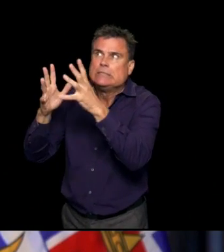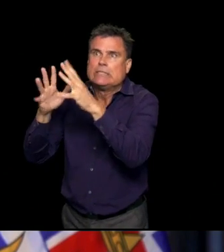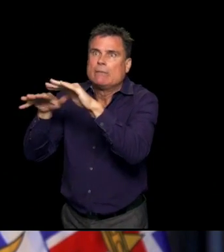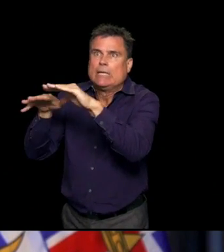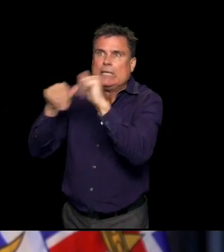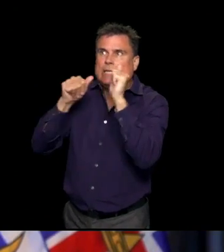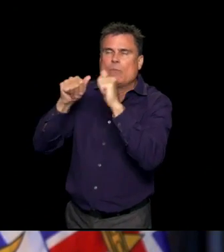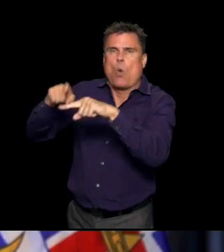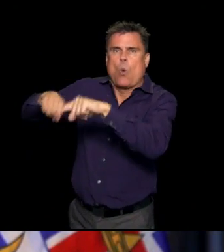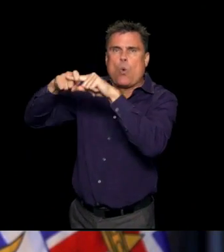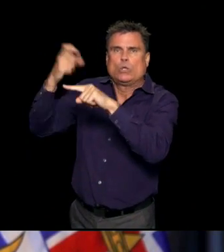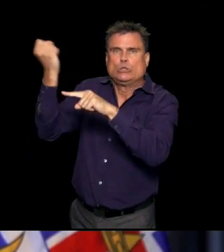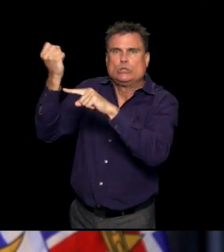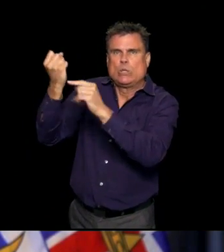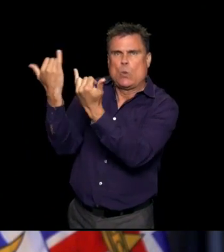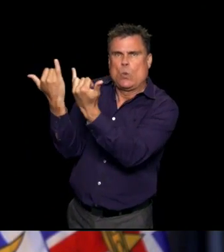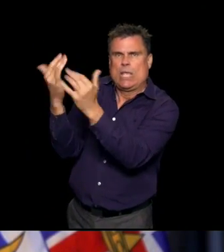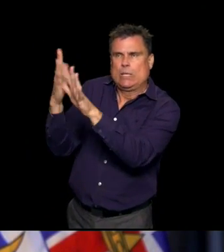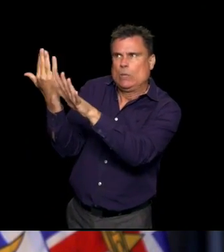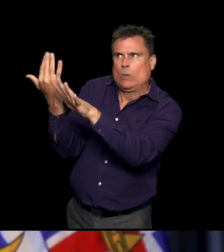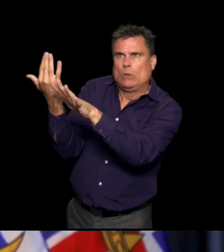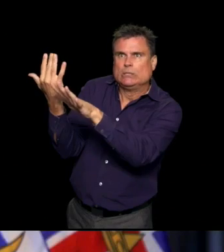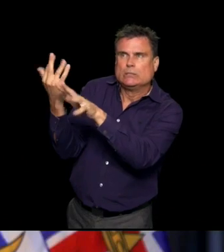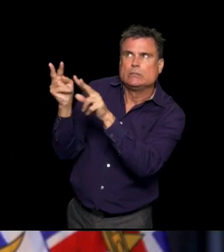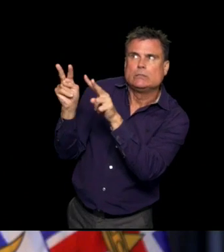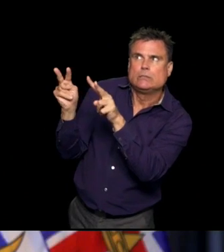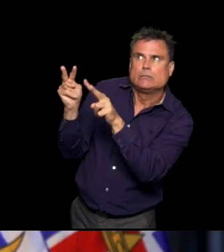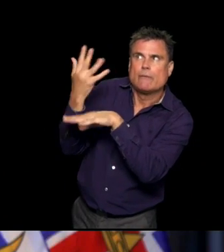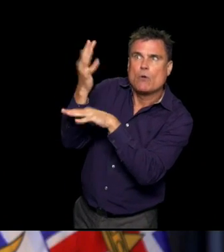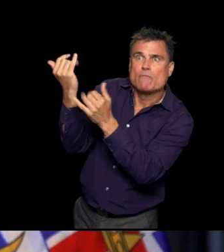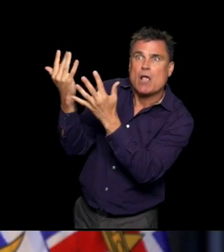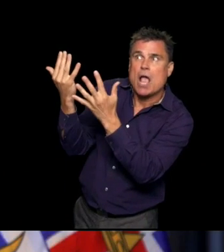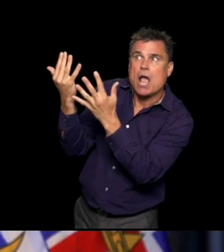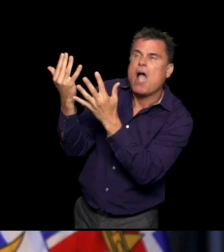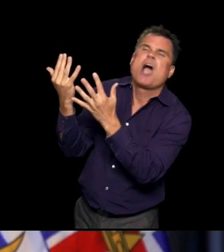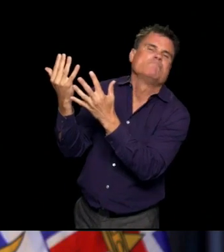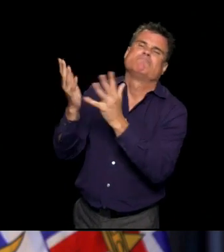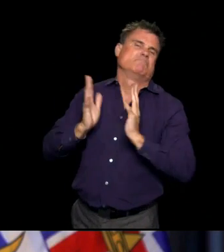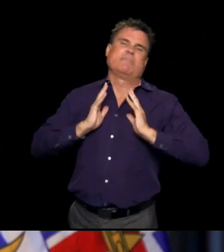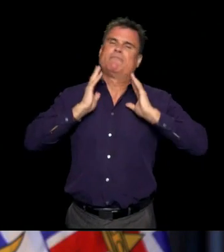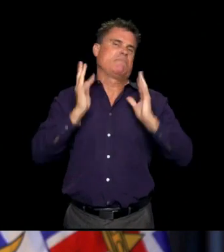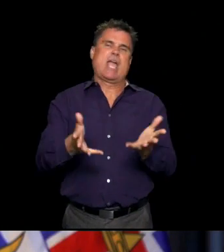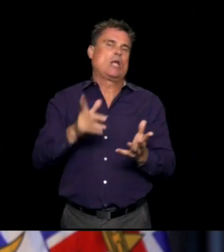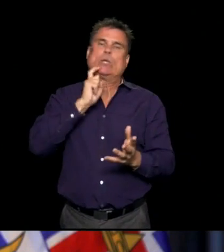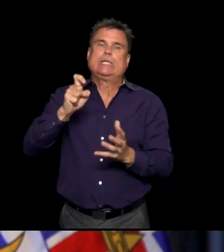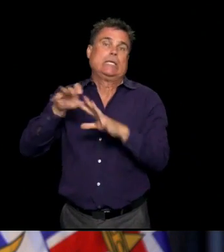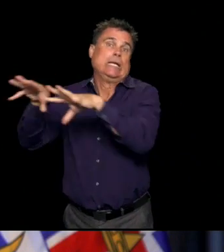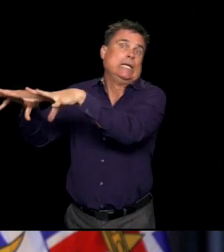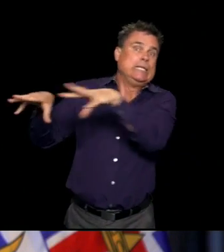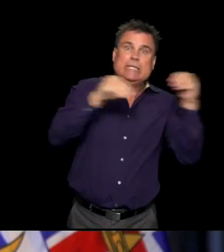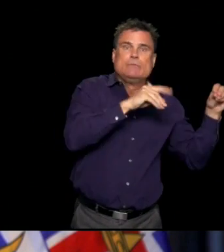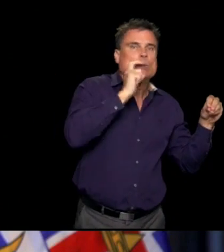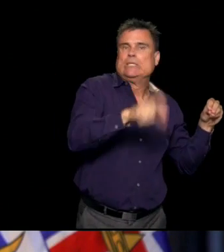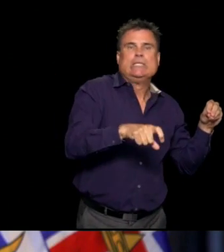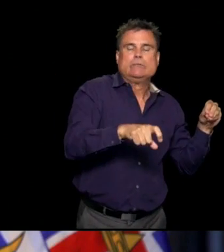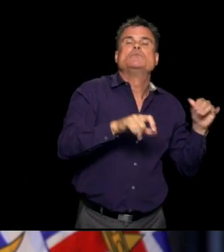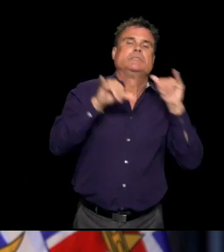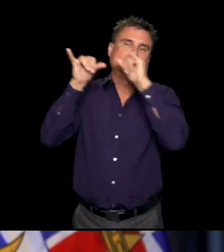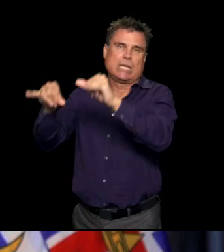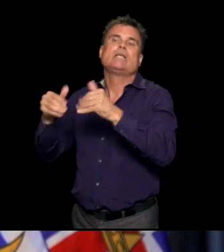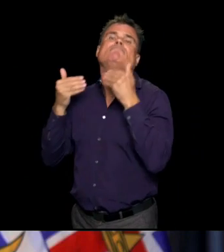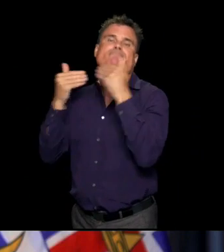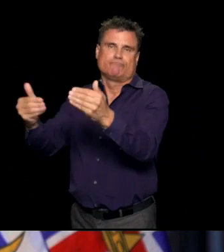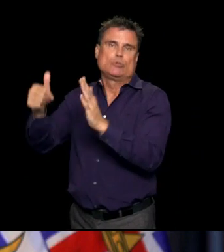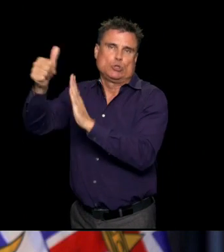an overnight stay to be rescheduled. Fortunately, as you know, the evacuation was not required. Also, as we reported